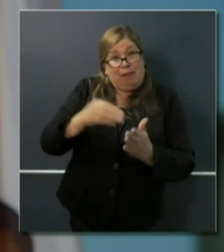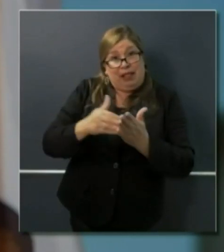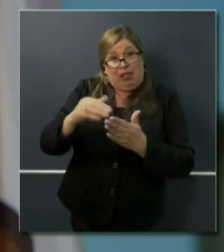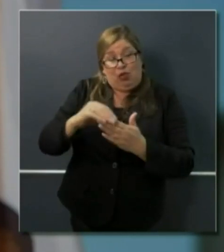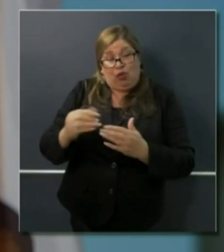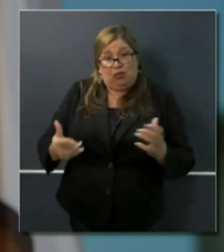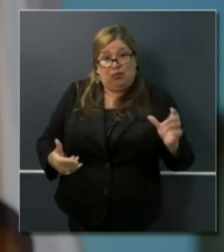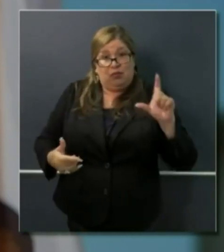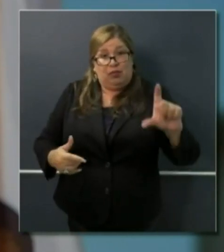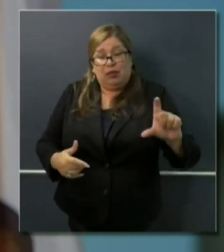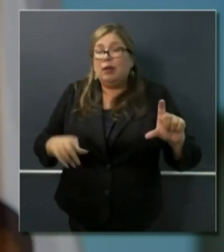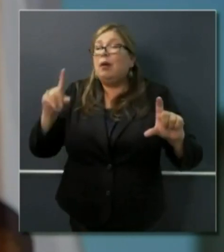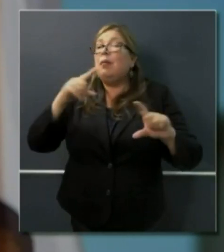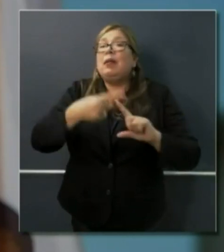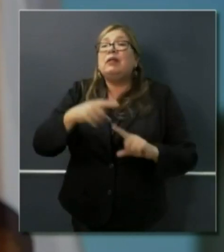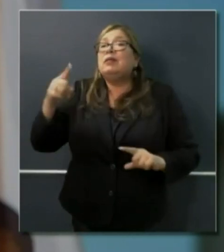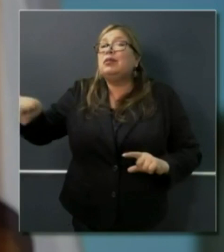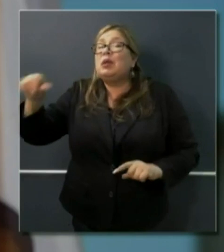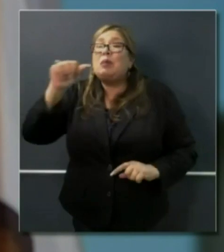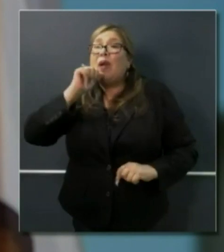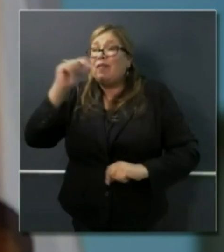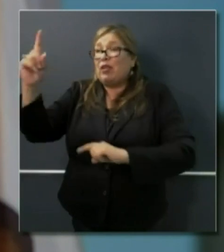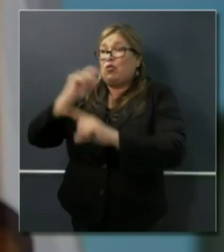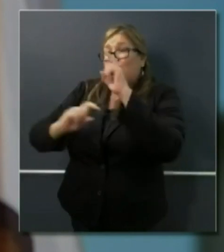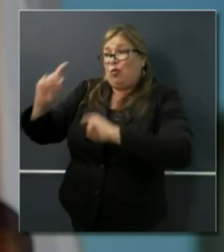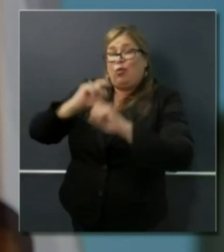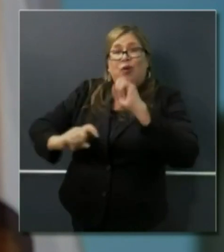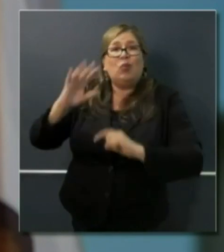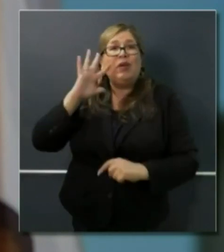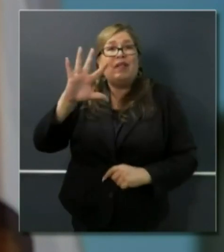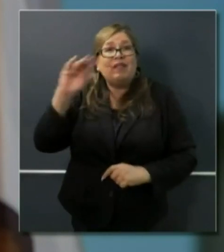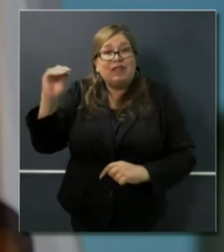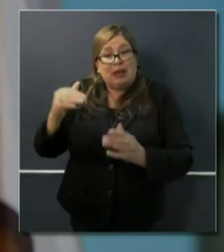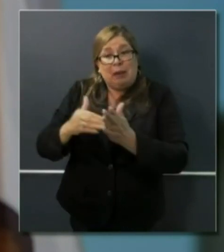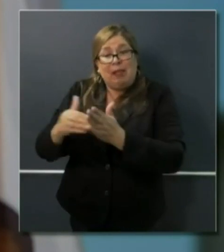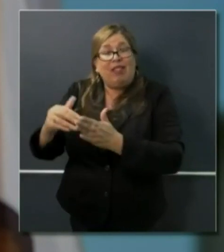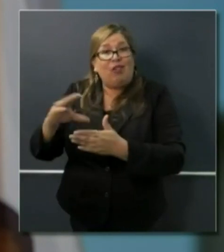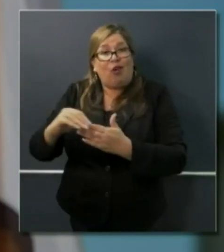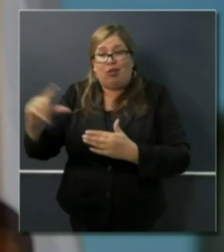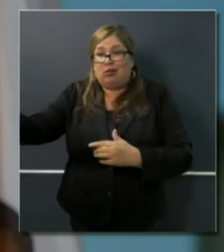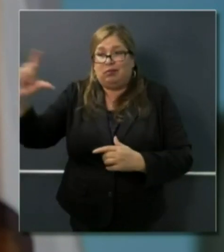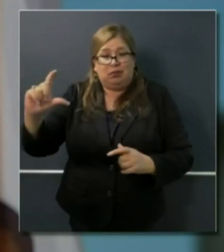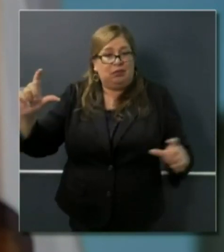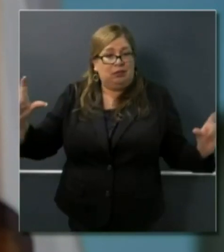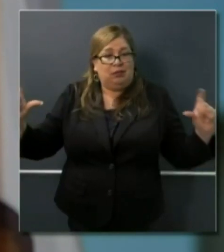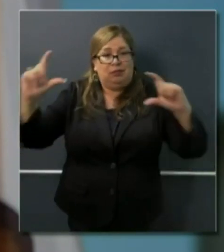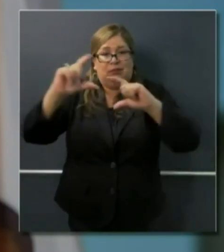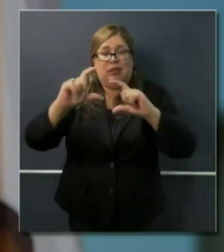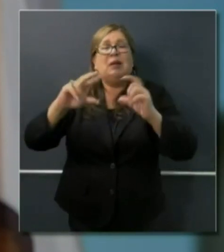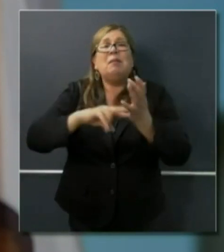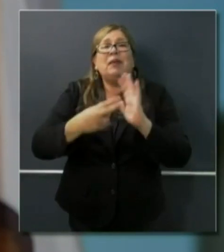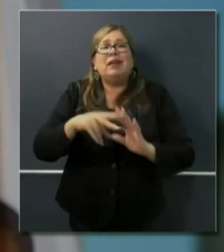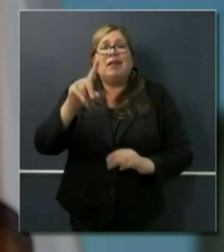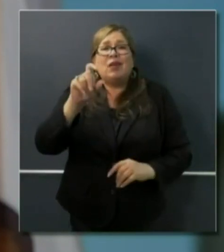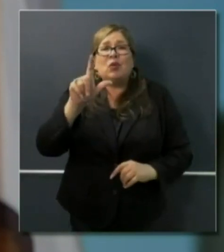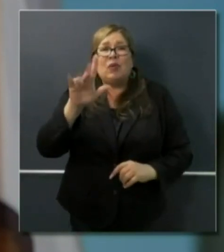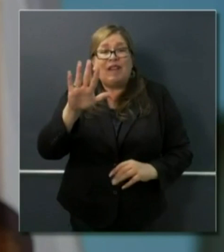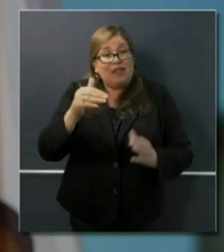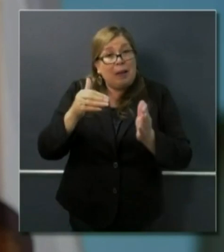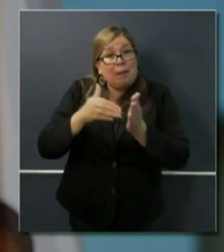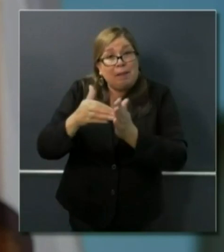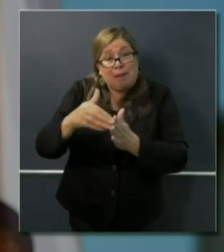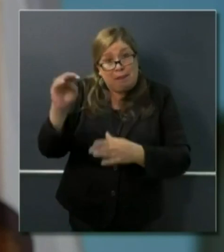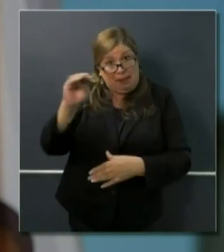$50 million to support our efforts. So a total of $125 million to provide individual